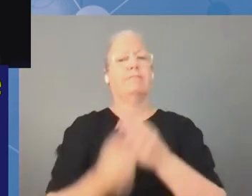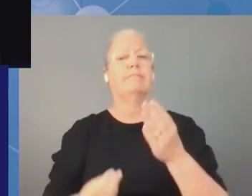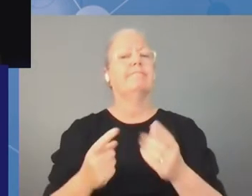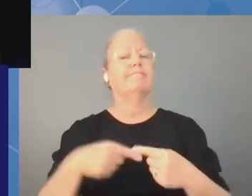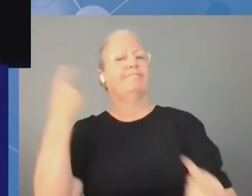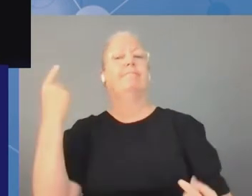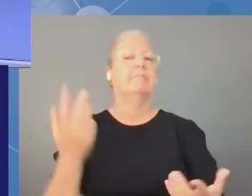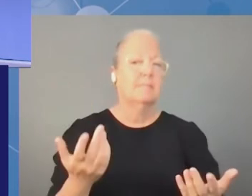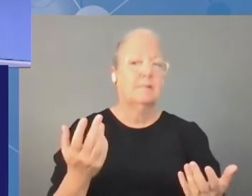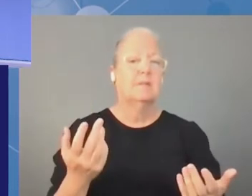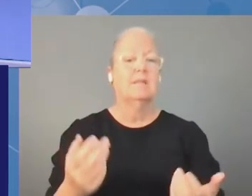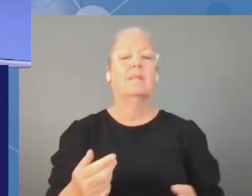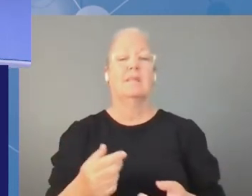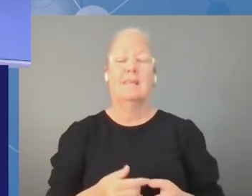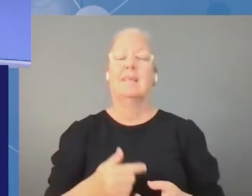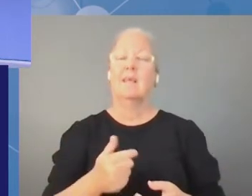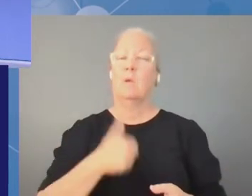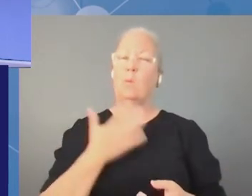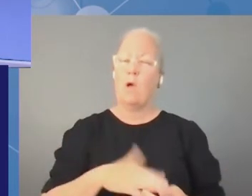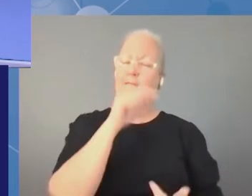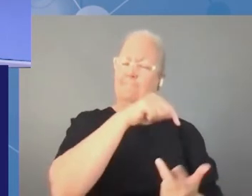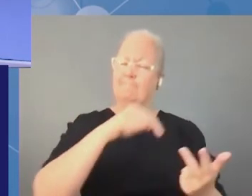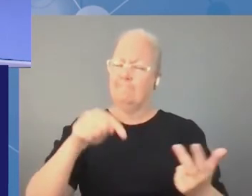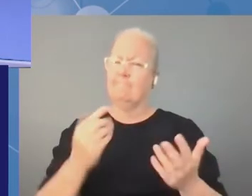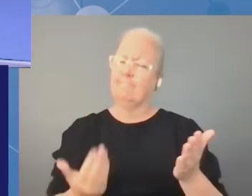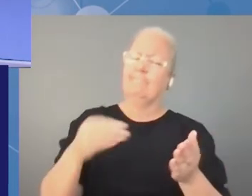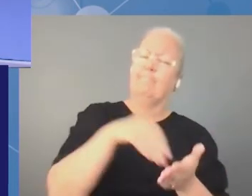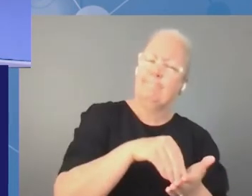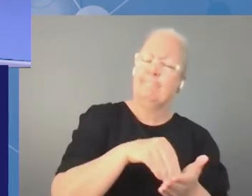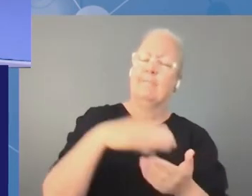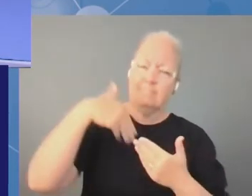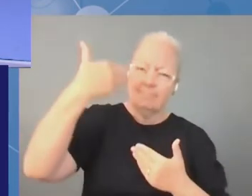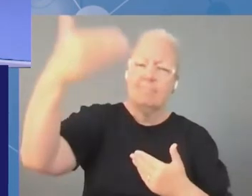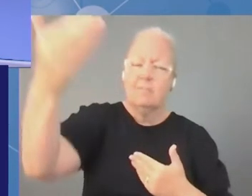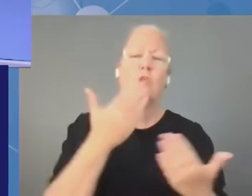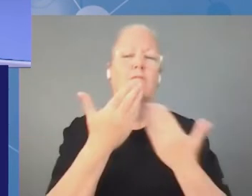work on instruments and make this possible thank you thank you very much for your comments thank you